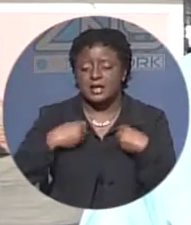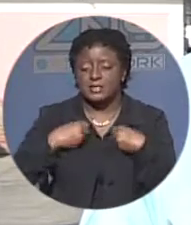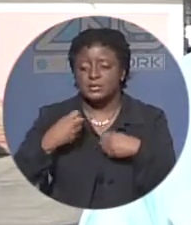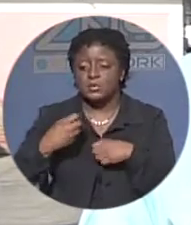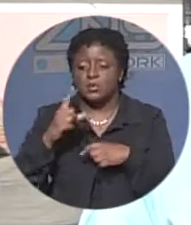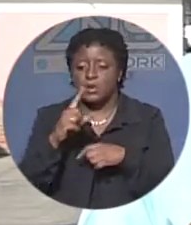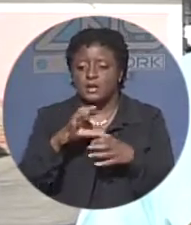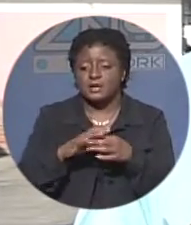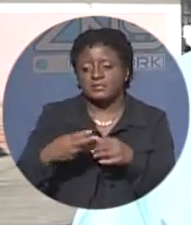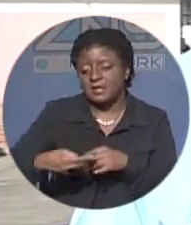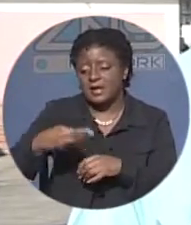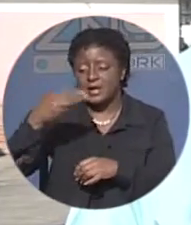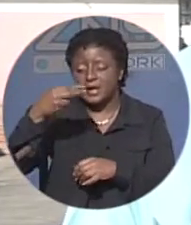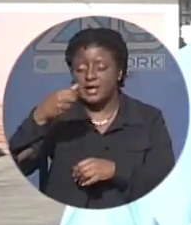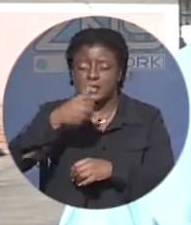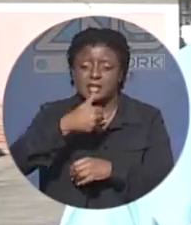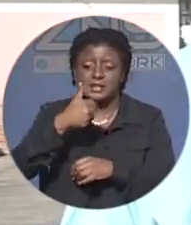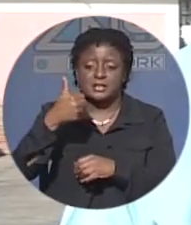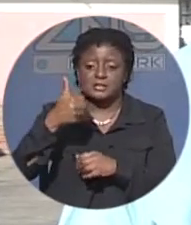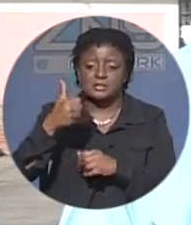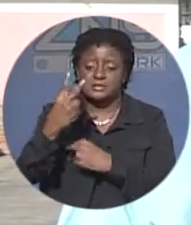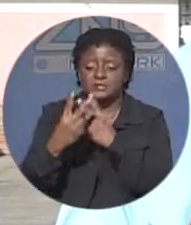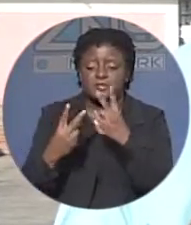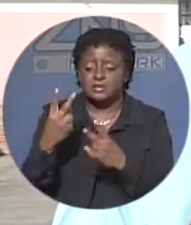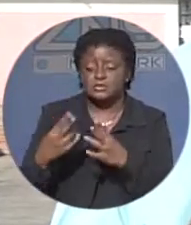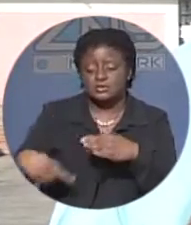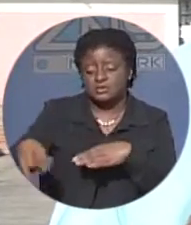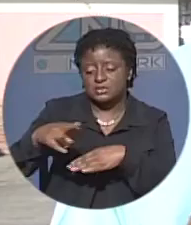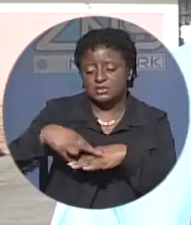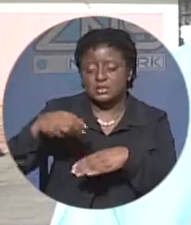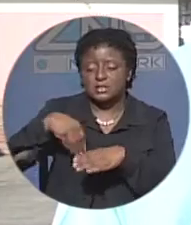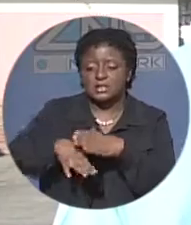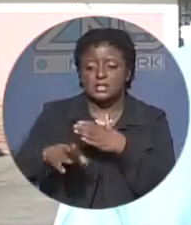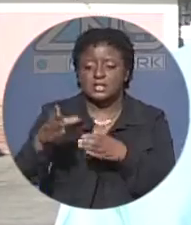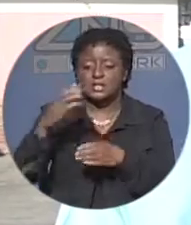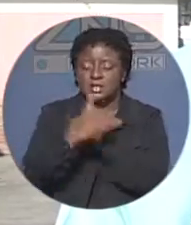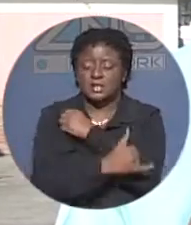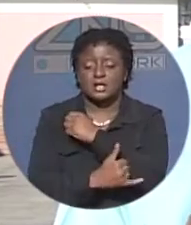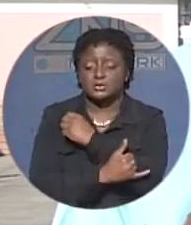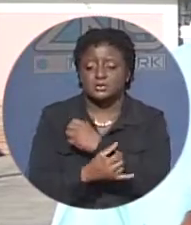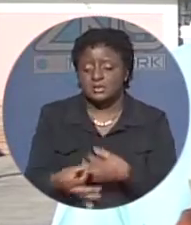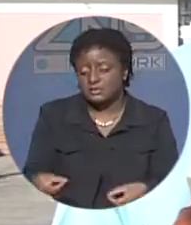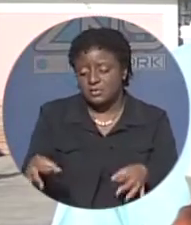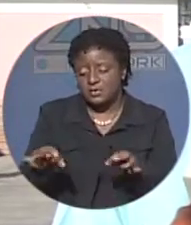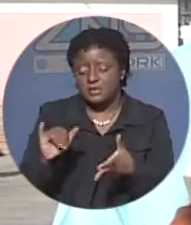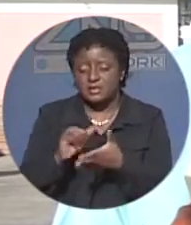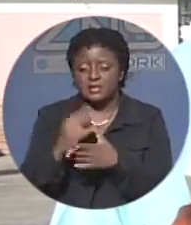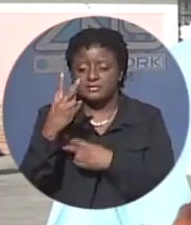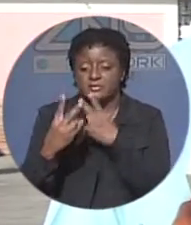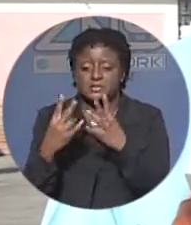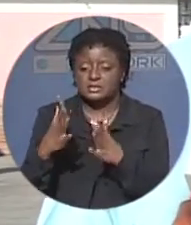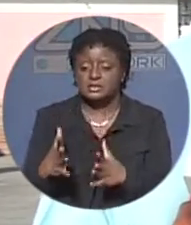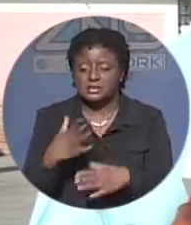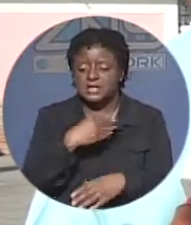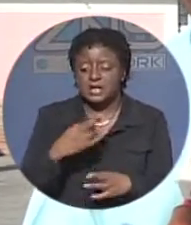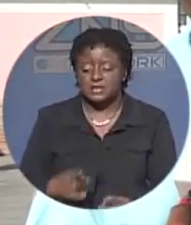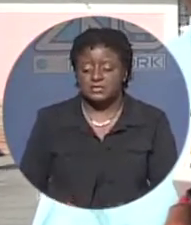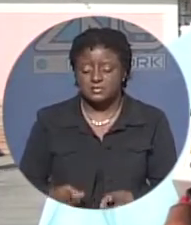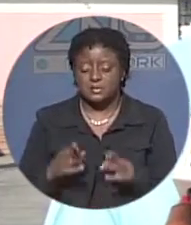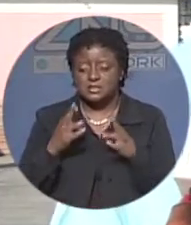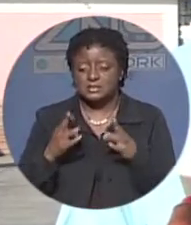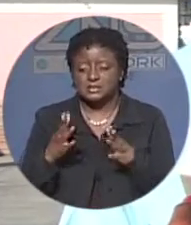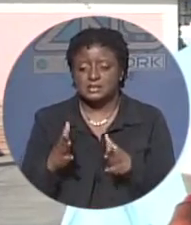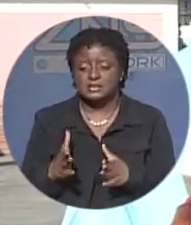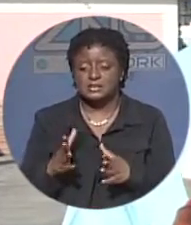country and so it's important that our visitors and the residents of harbor island are able to move